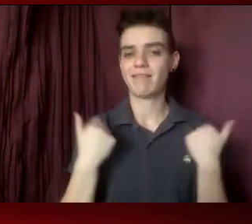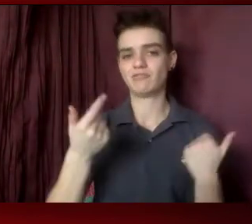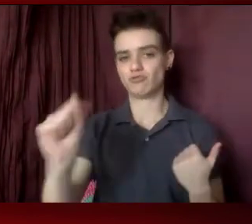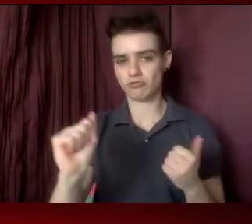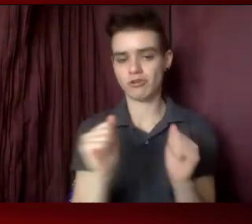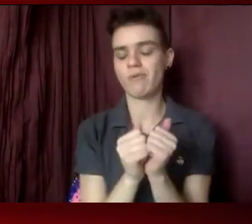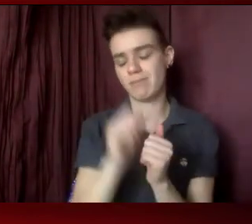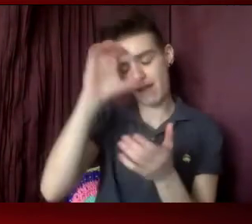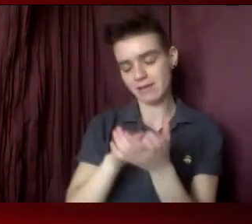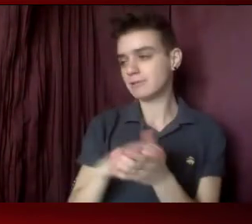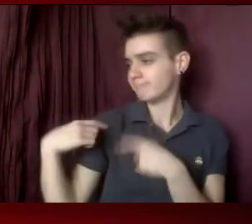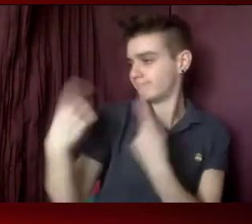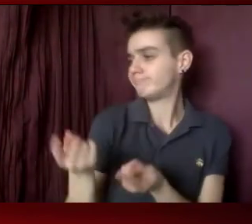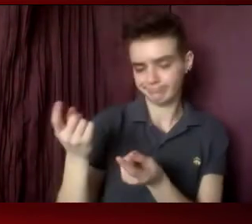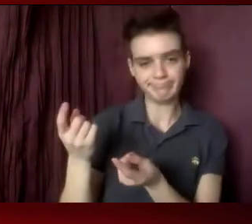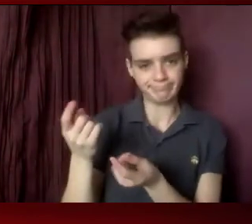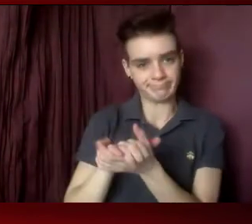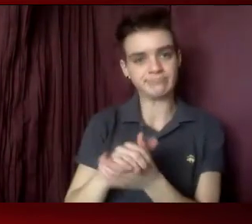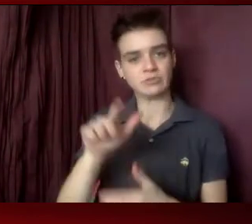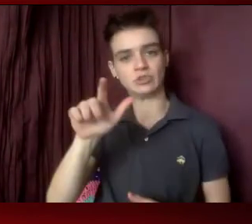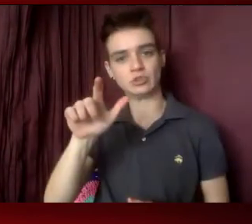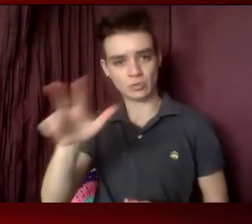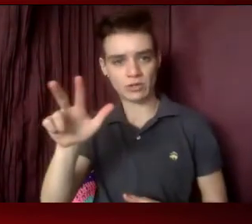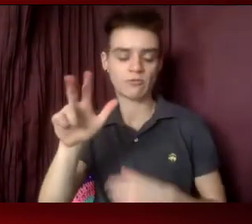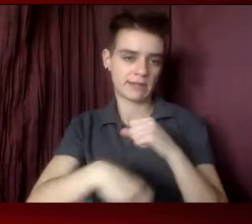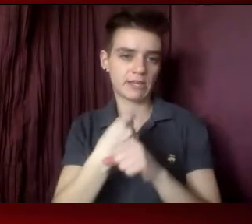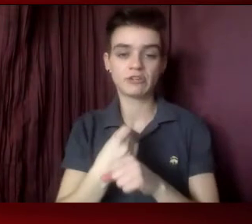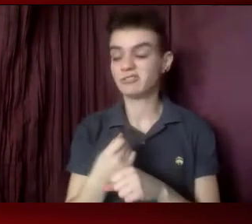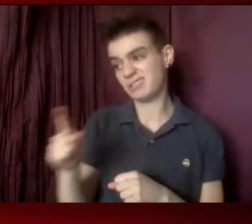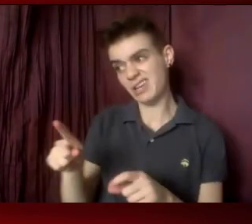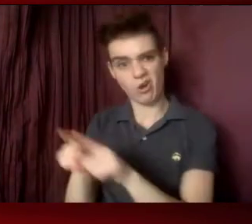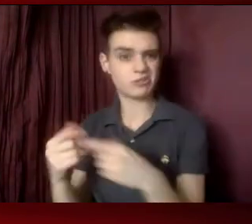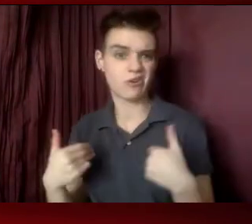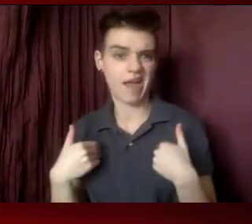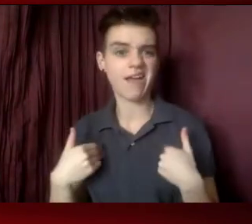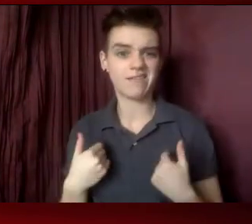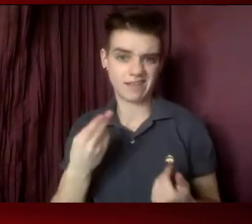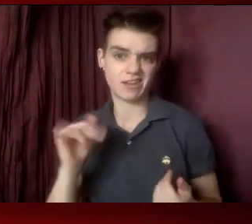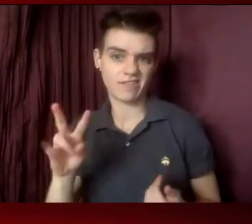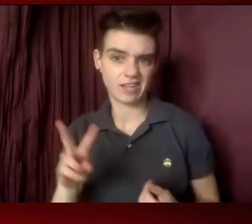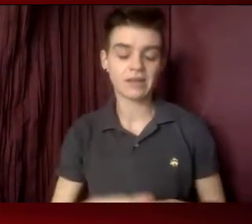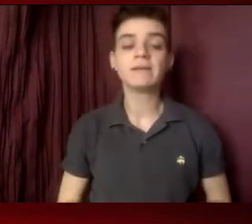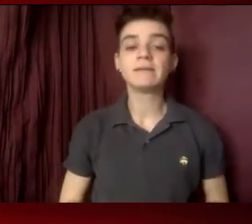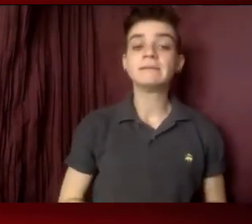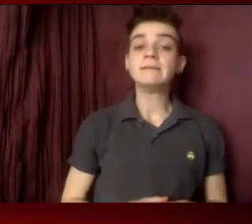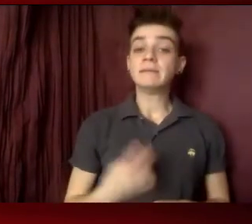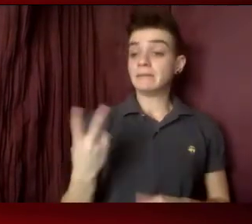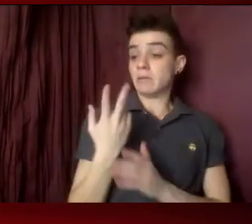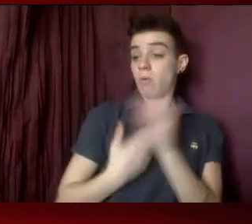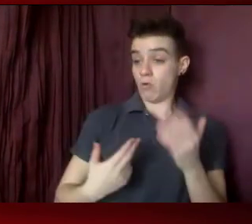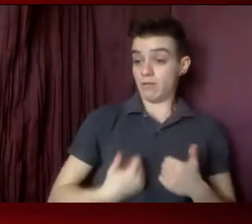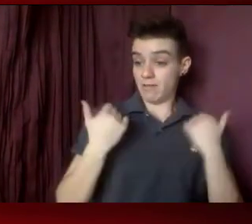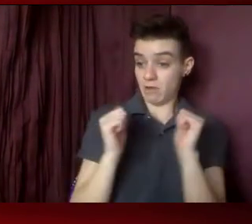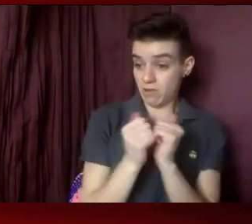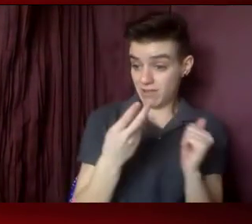23 years. He is also living with HIV. As a person living with HIV and as the director of programs